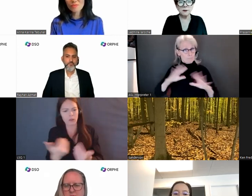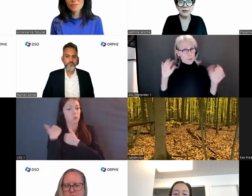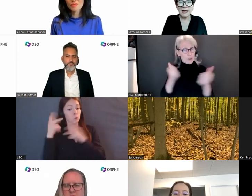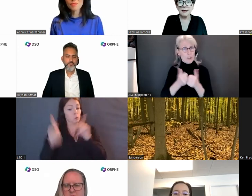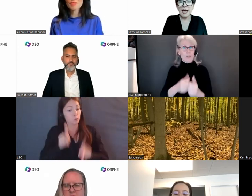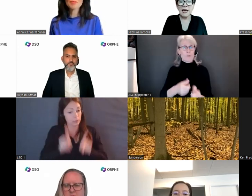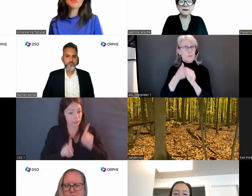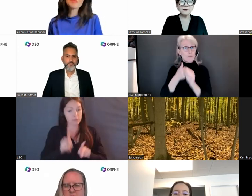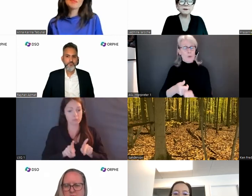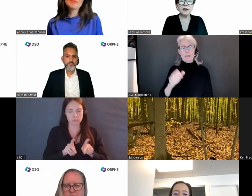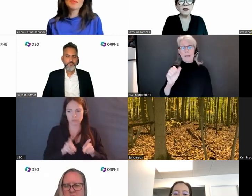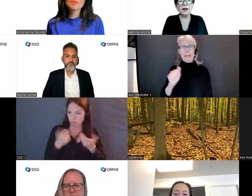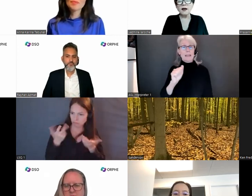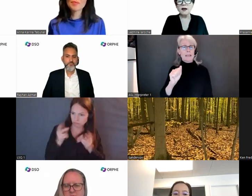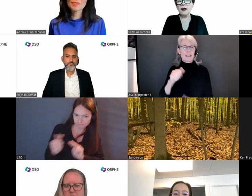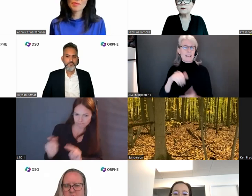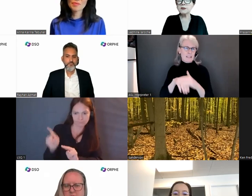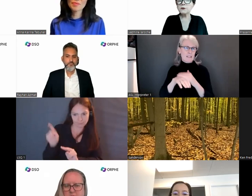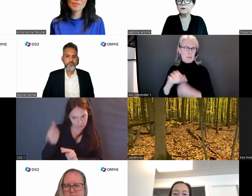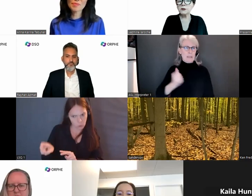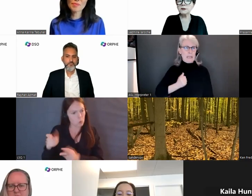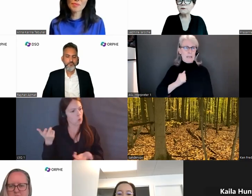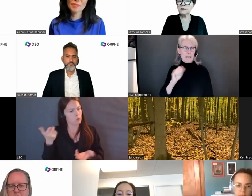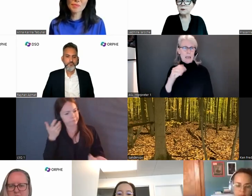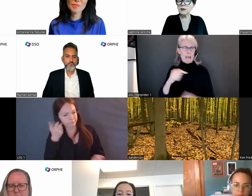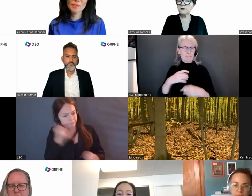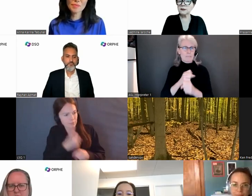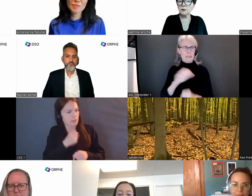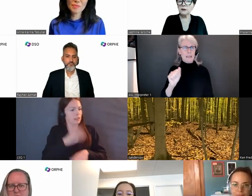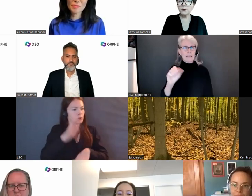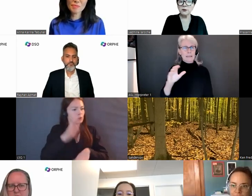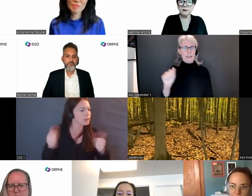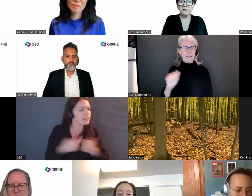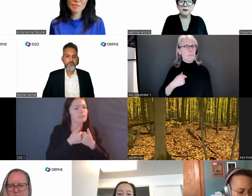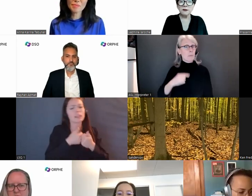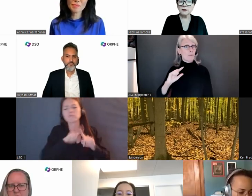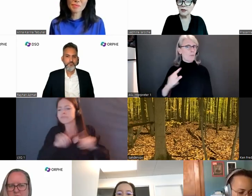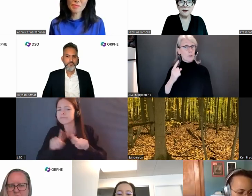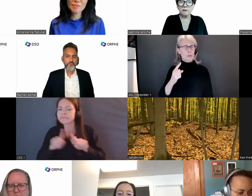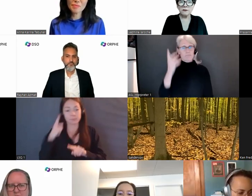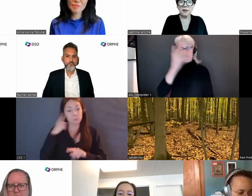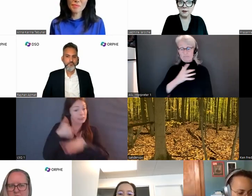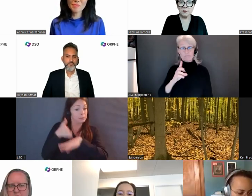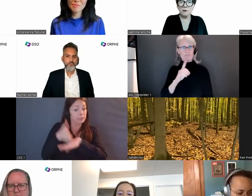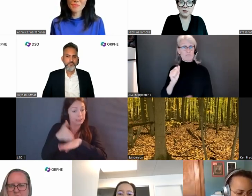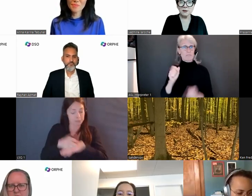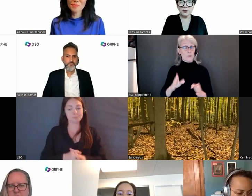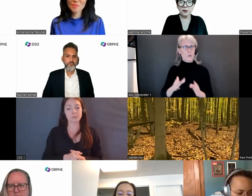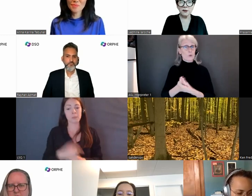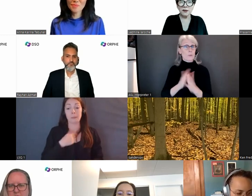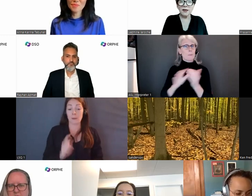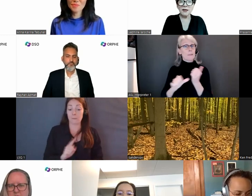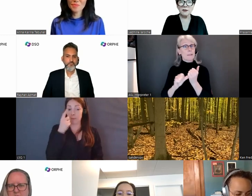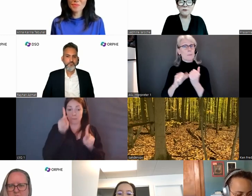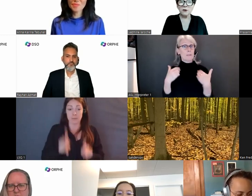Accessible Canada Act. I was the first visibly disabled person to become a deputy minister